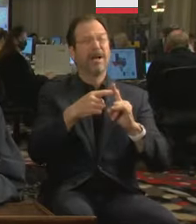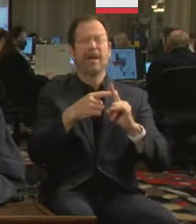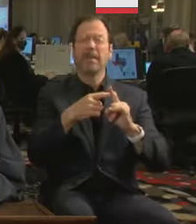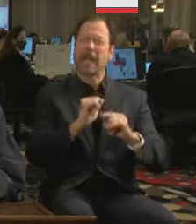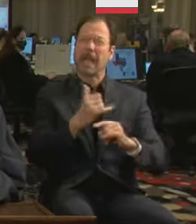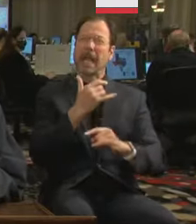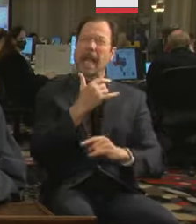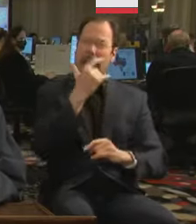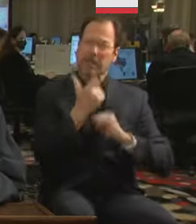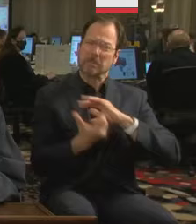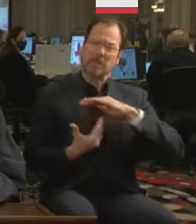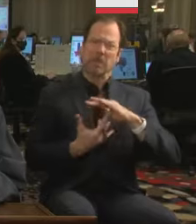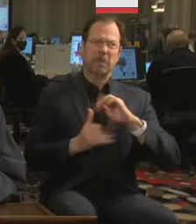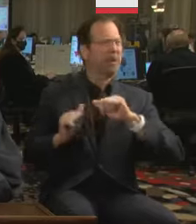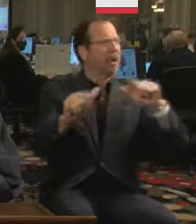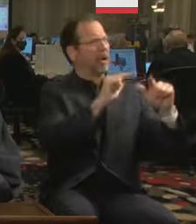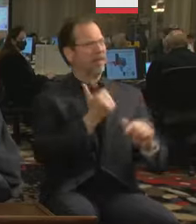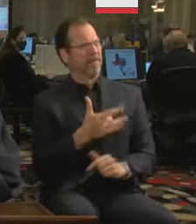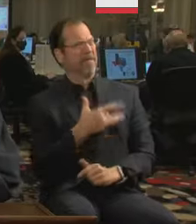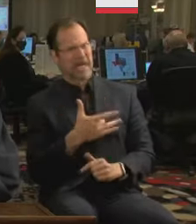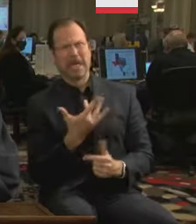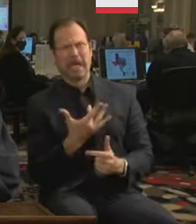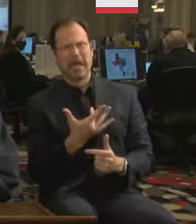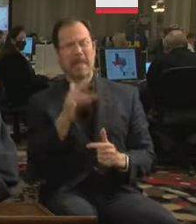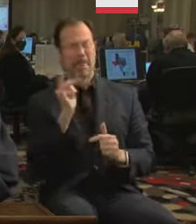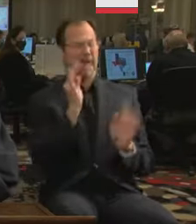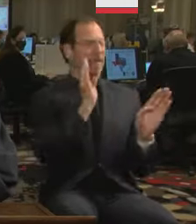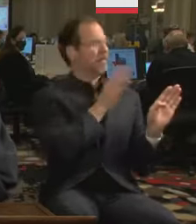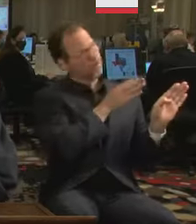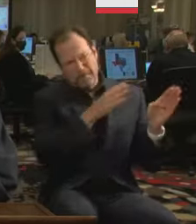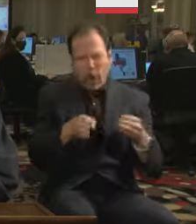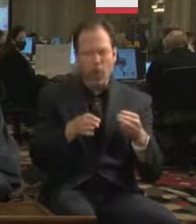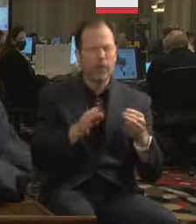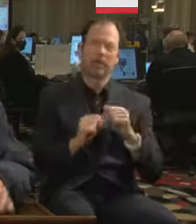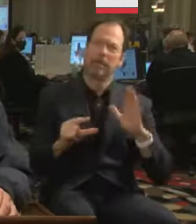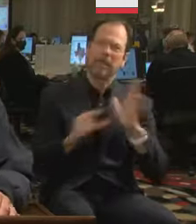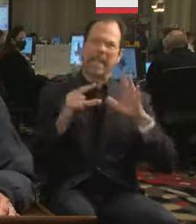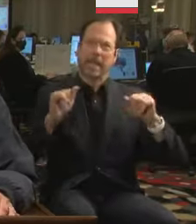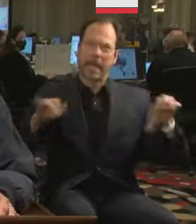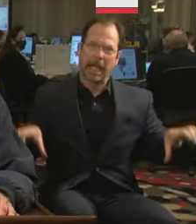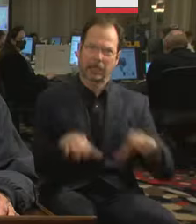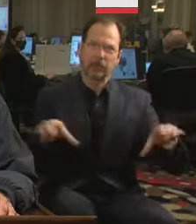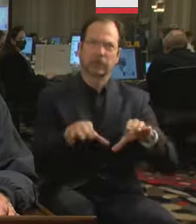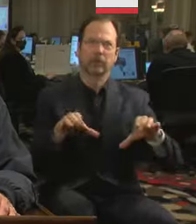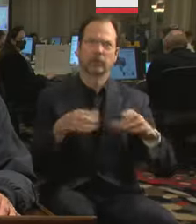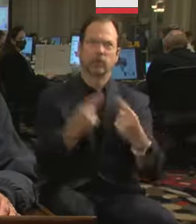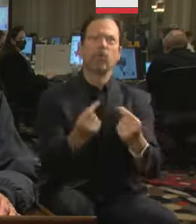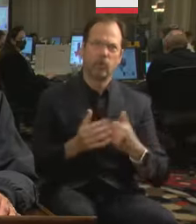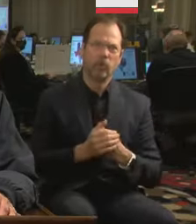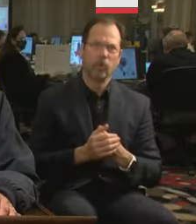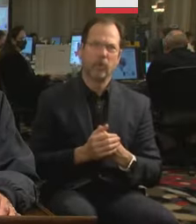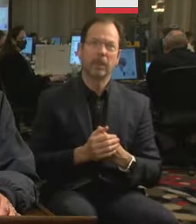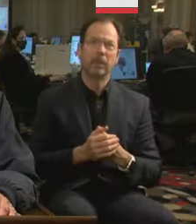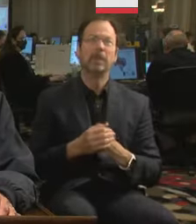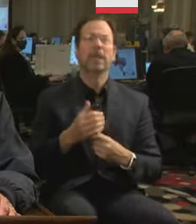that we all feel, and channel them into immediate action. I made